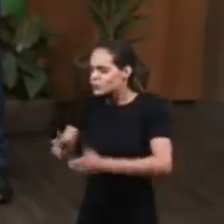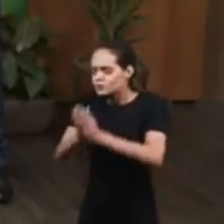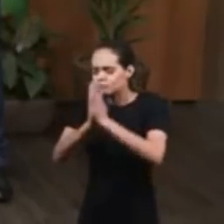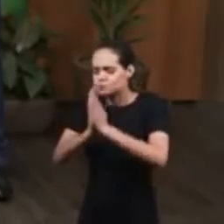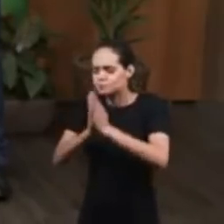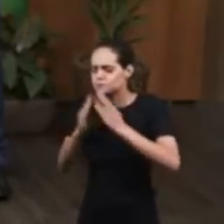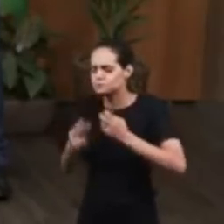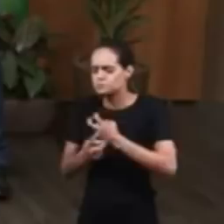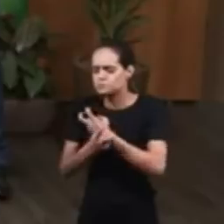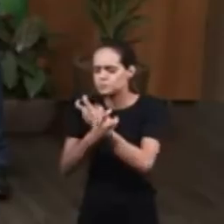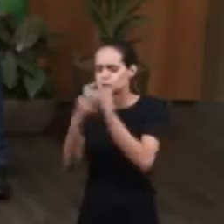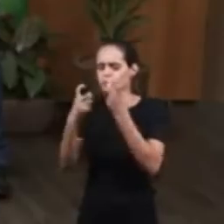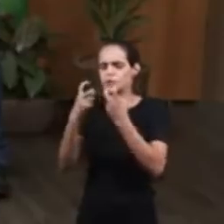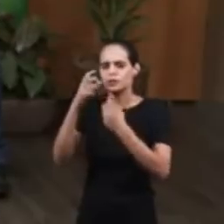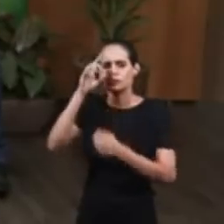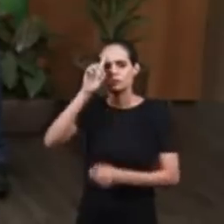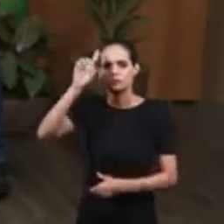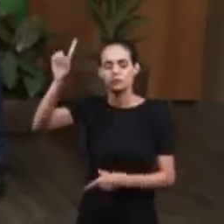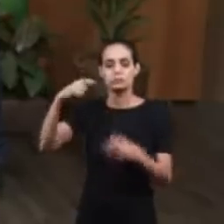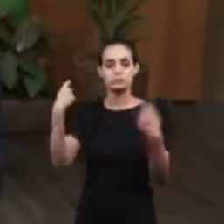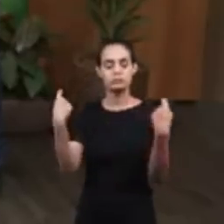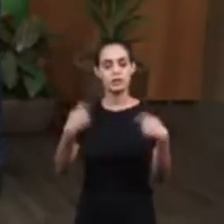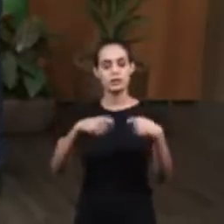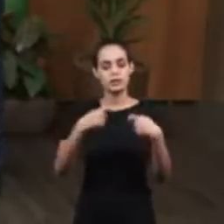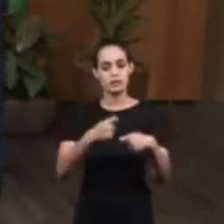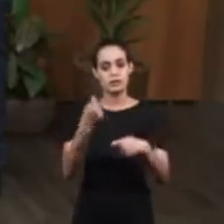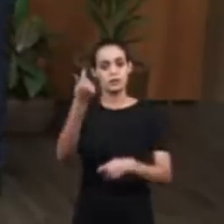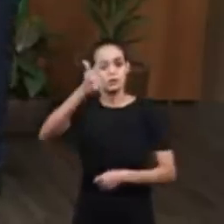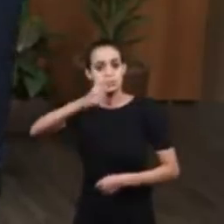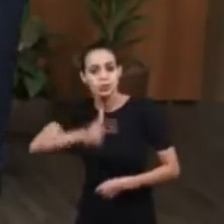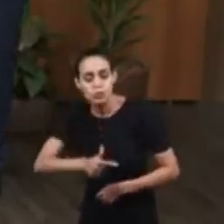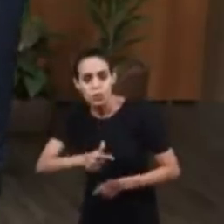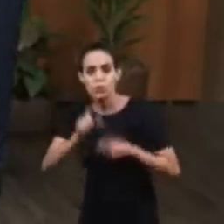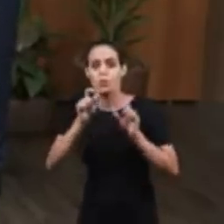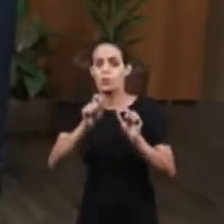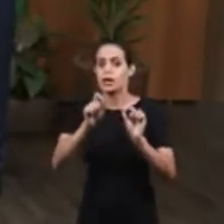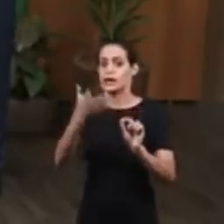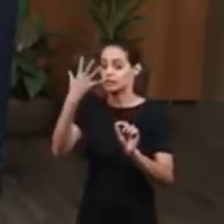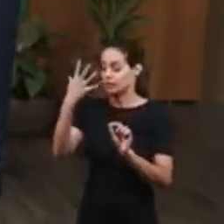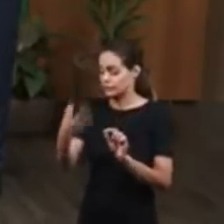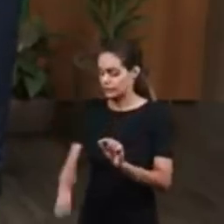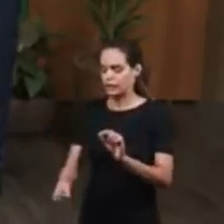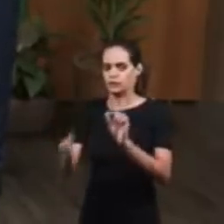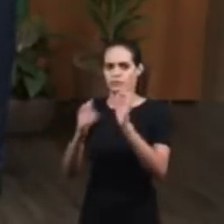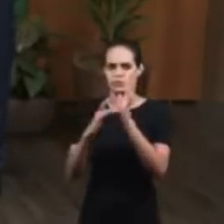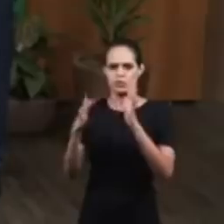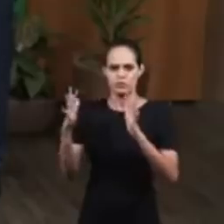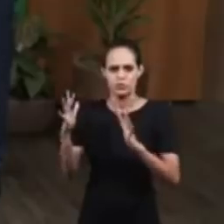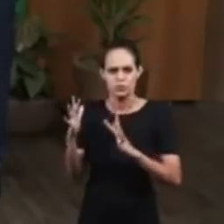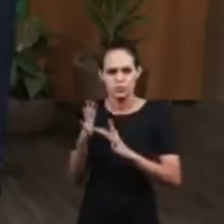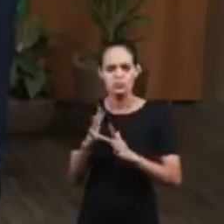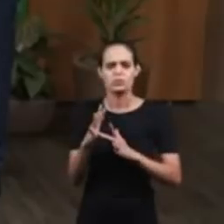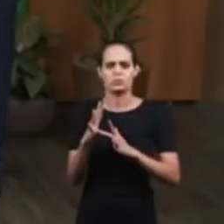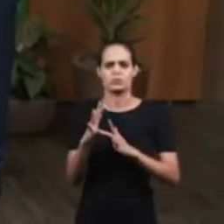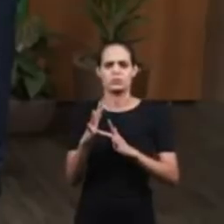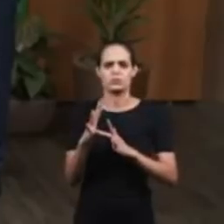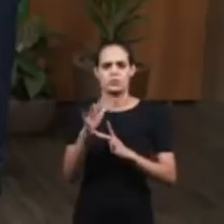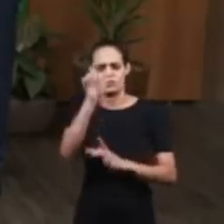For is necessary. For us to be born again. For in a static way. No.